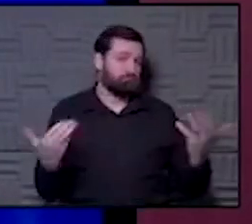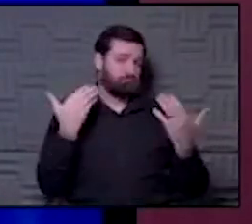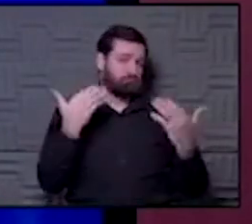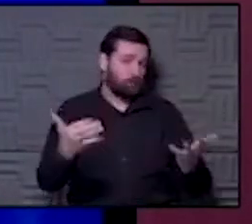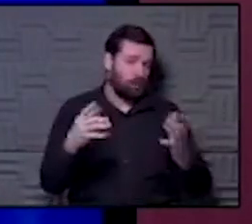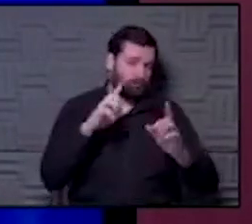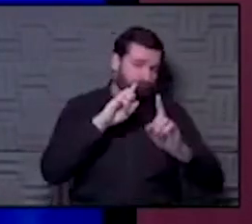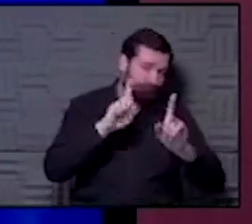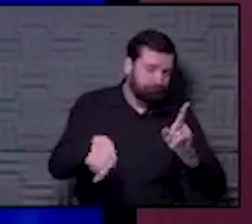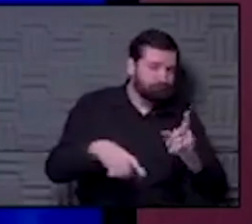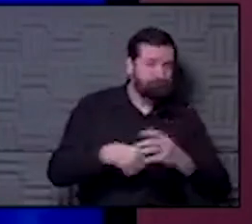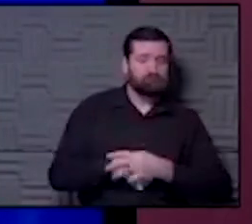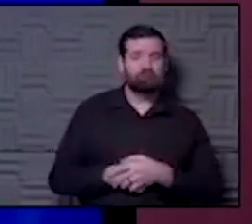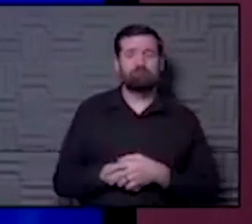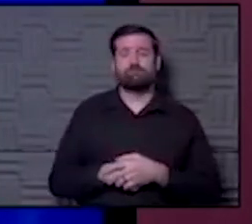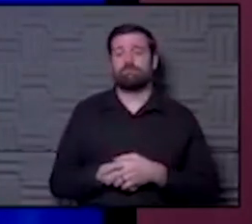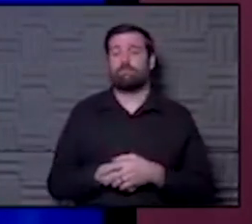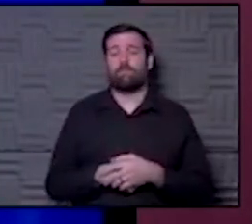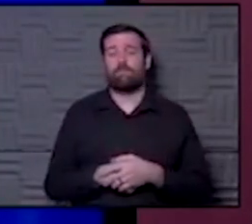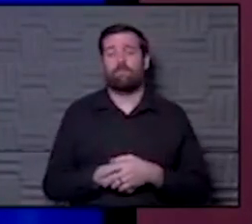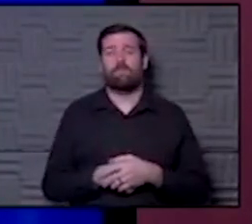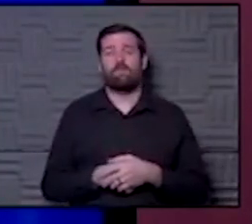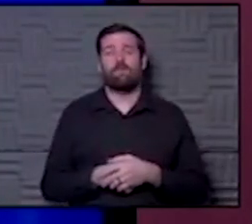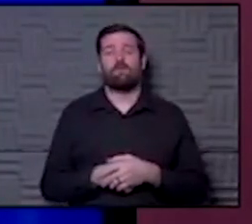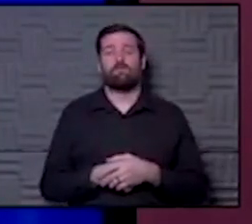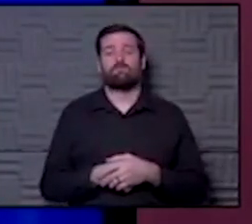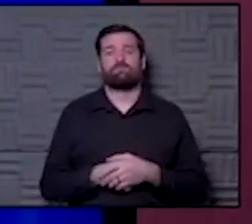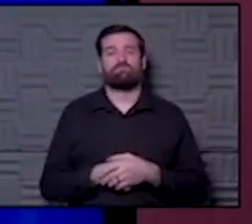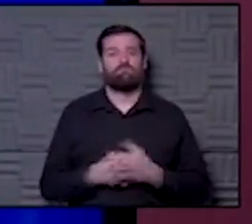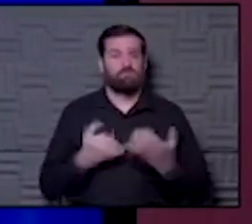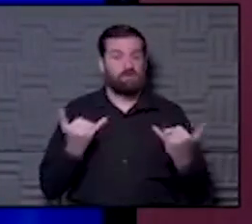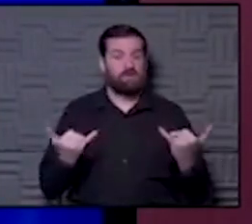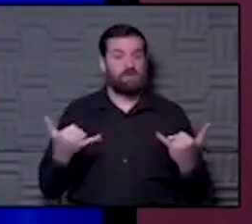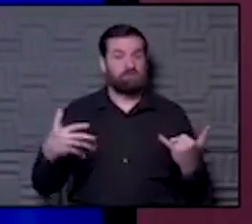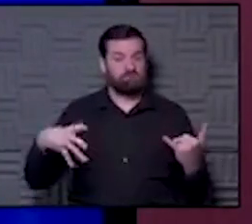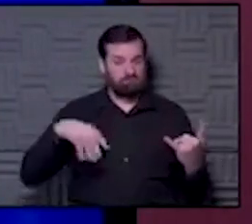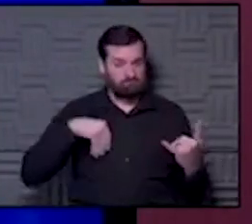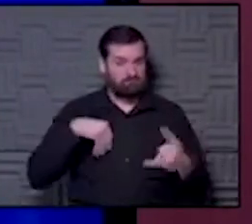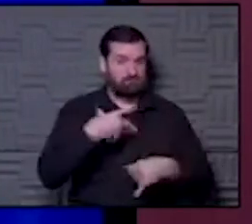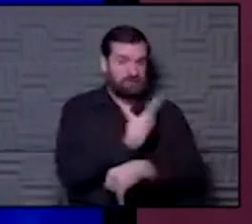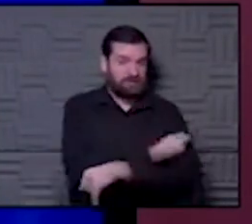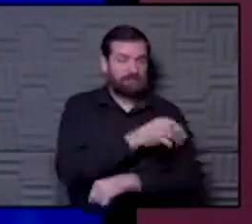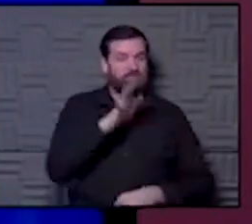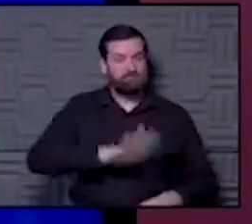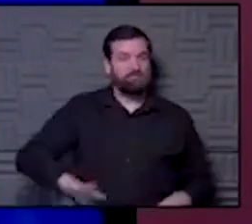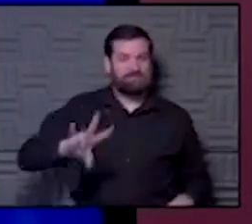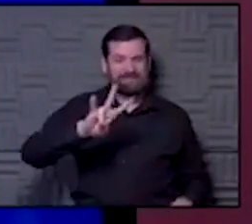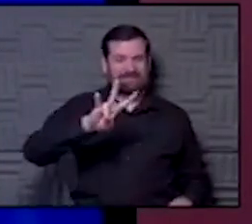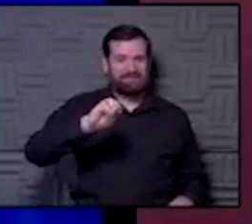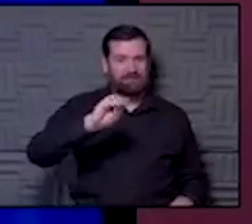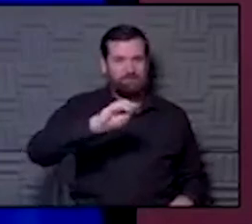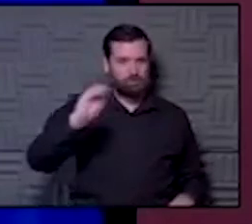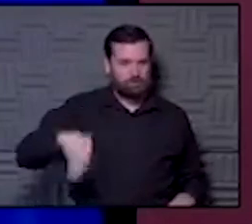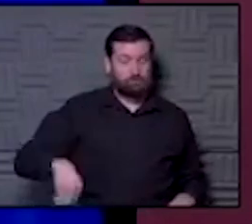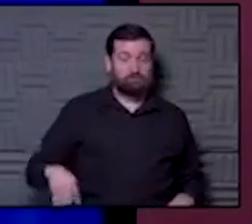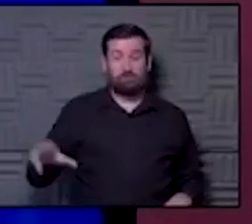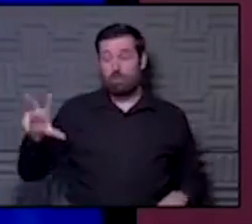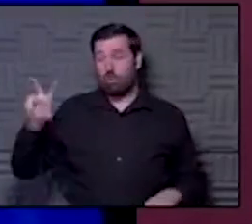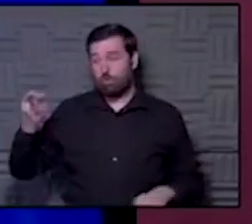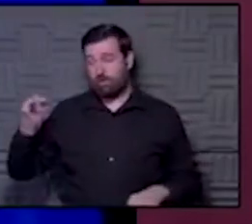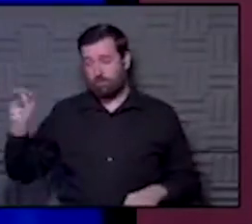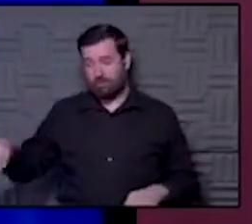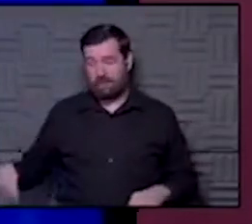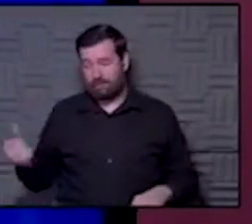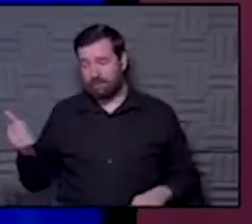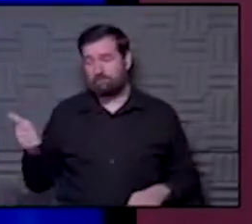on. We have an uptake rate of about 70%. So about 30% of people, some of whom are, in